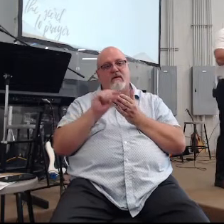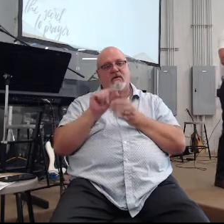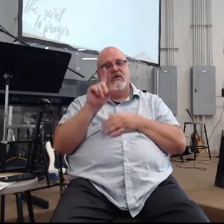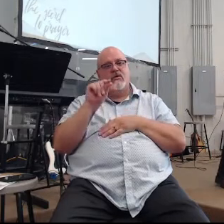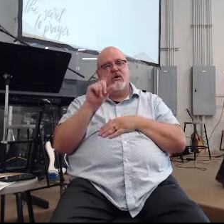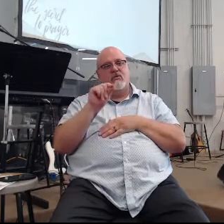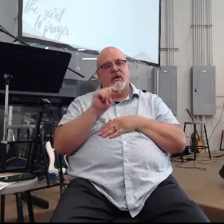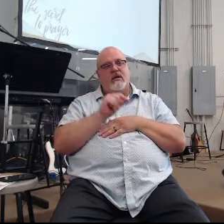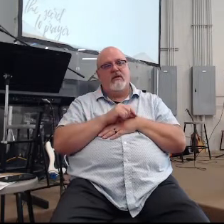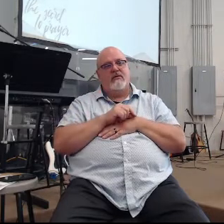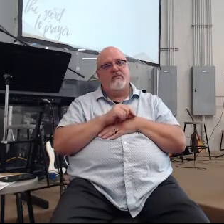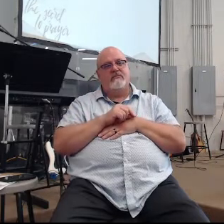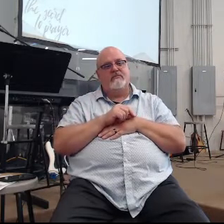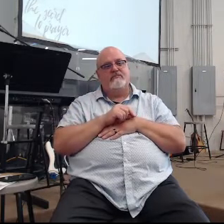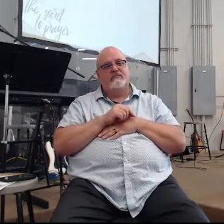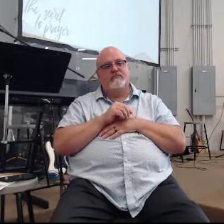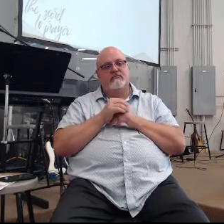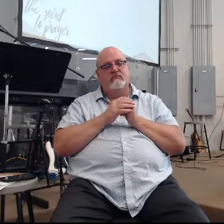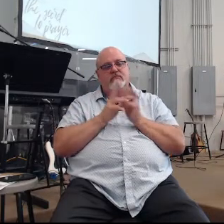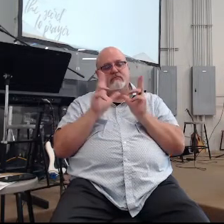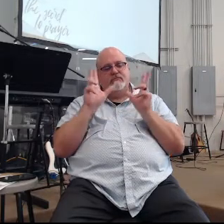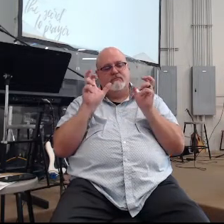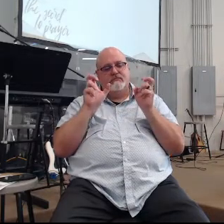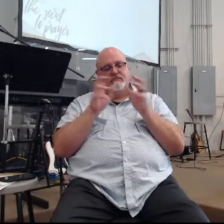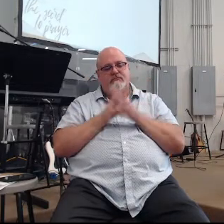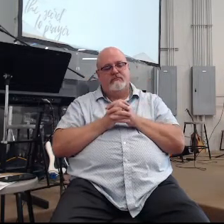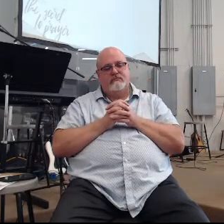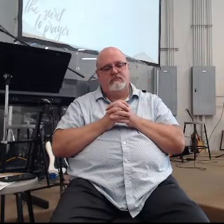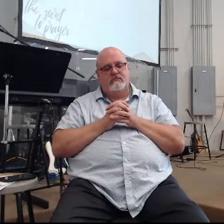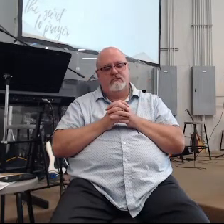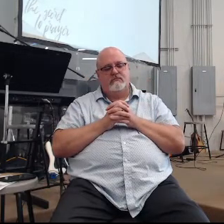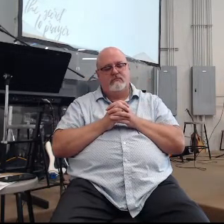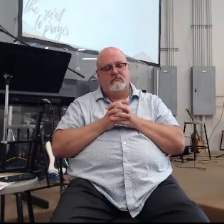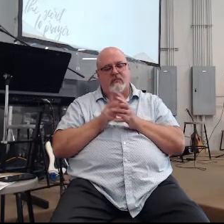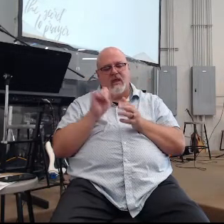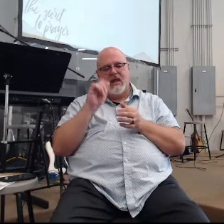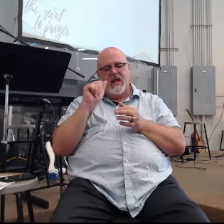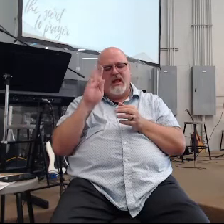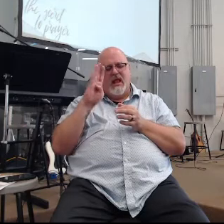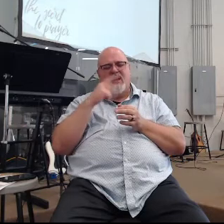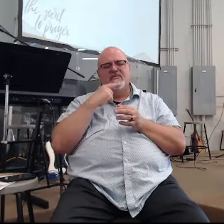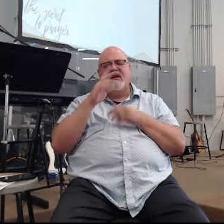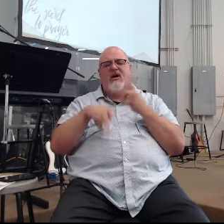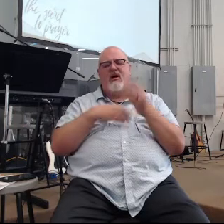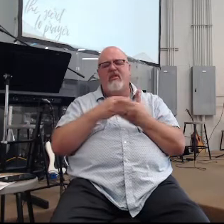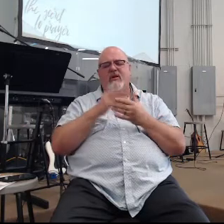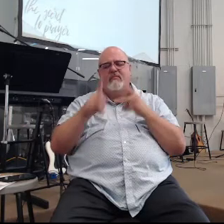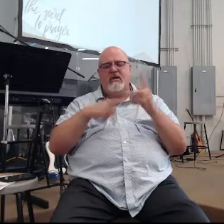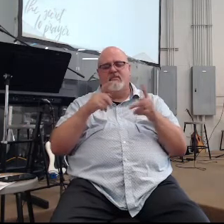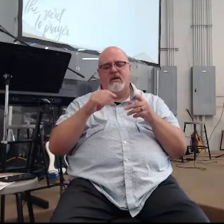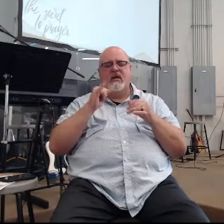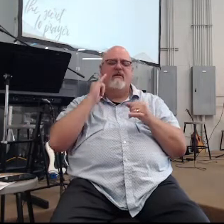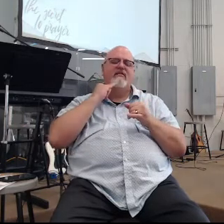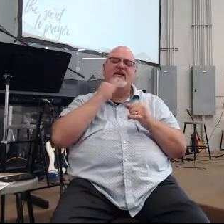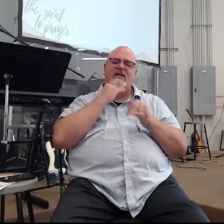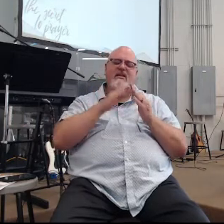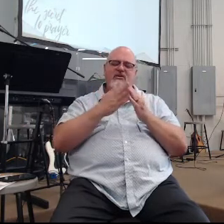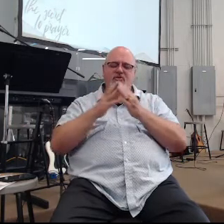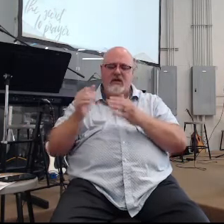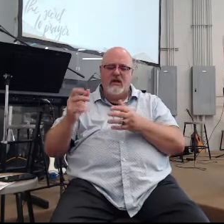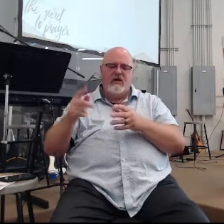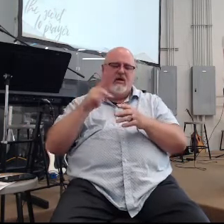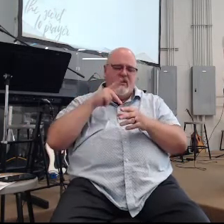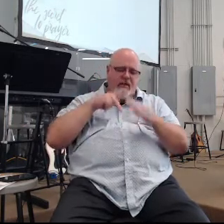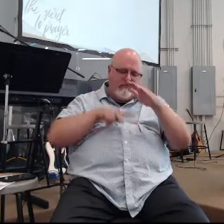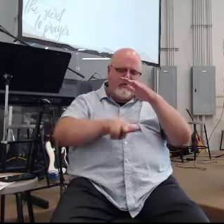chapter 18 of first kings it says this this is the word of the Lord so Ahab sent to all the people of Israel and gathered the prophets together at